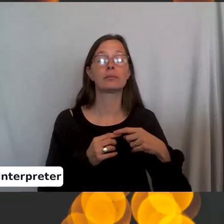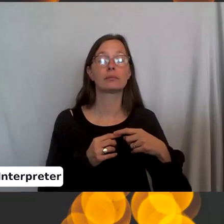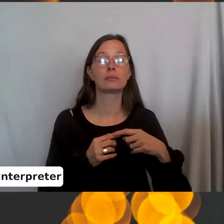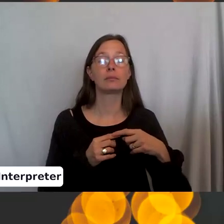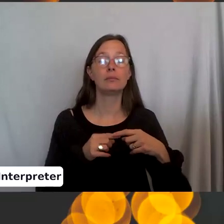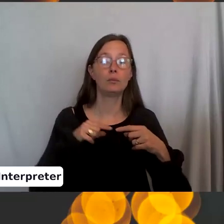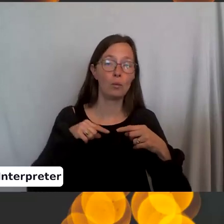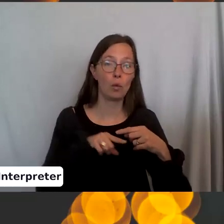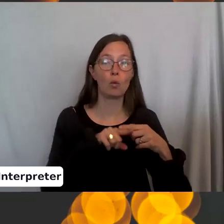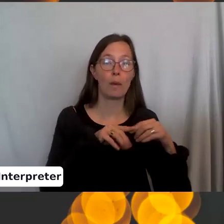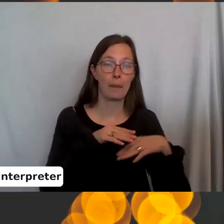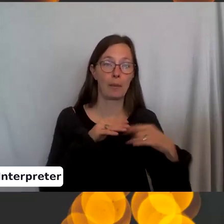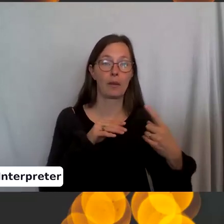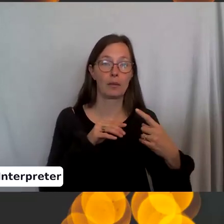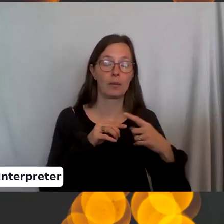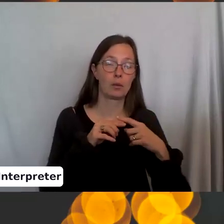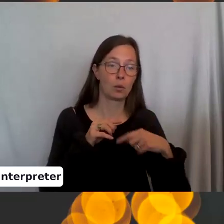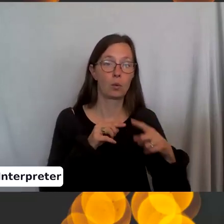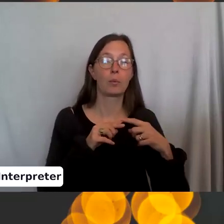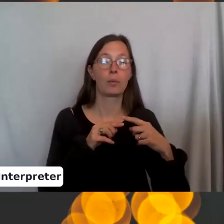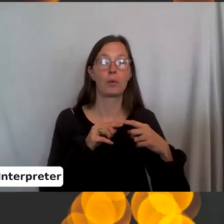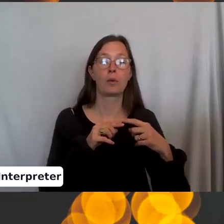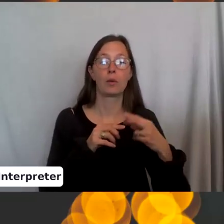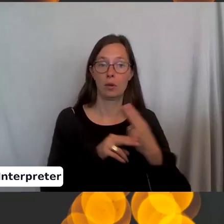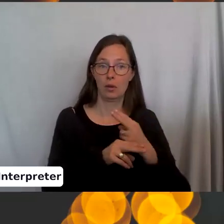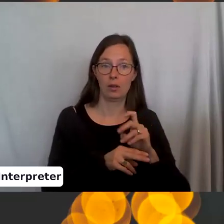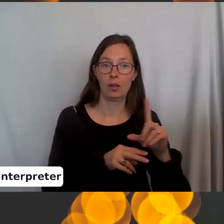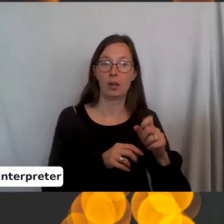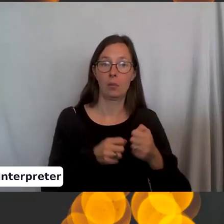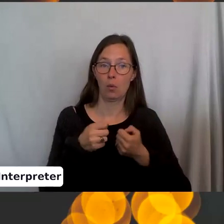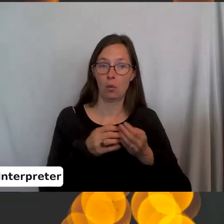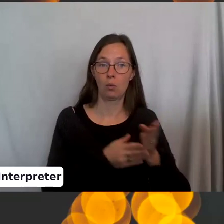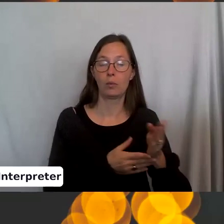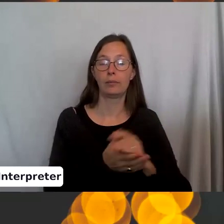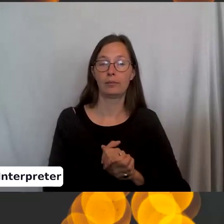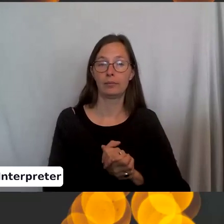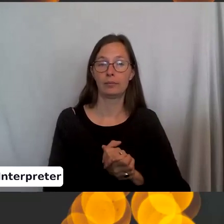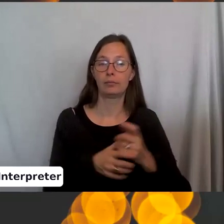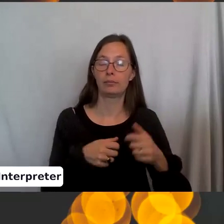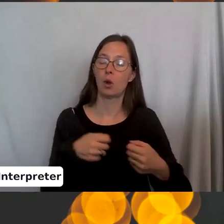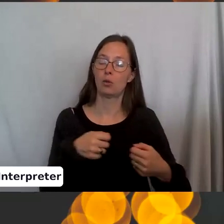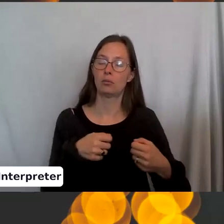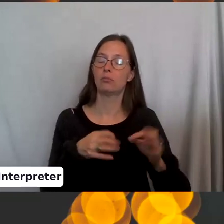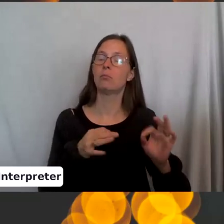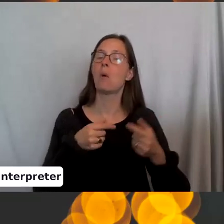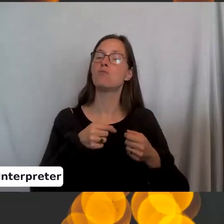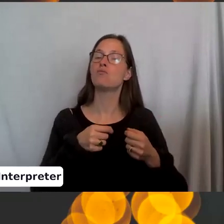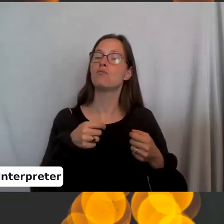through the bottom one loop it around. Use the needle to pull it back through. Pull that taut.